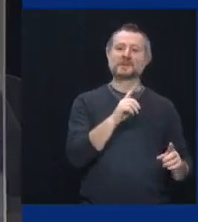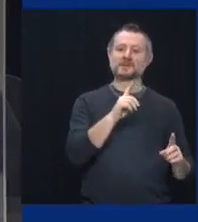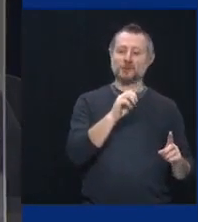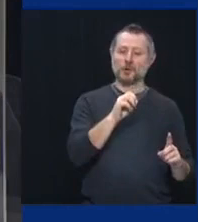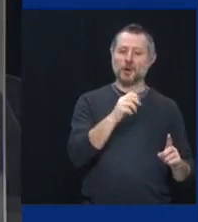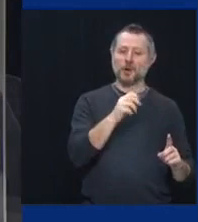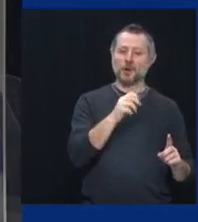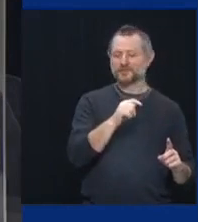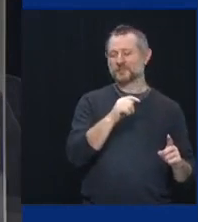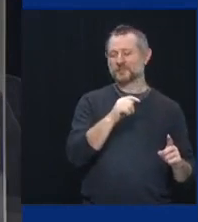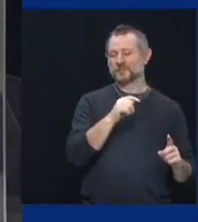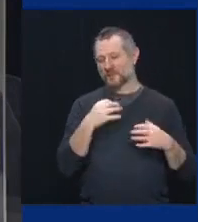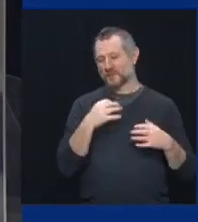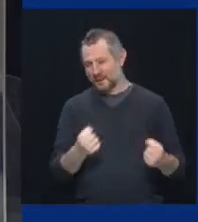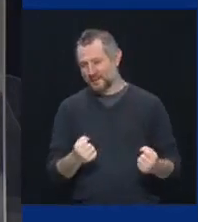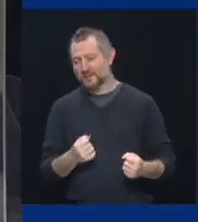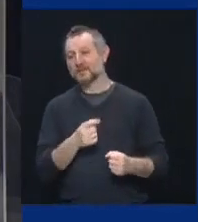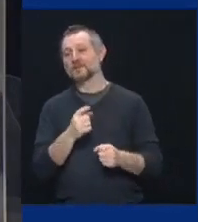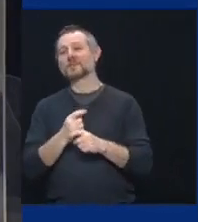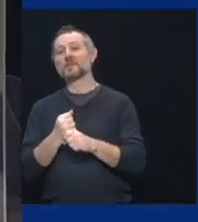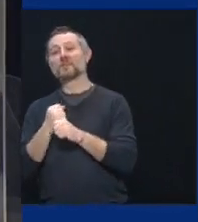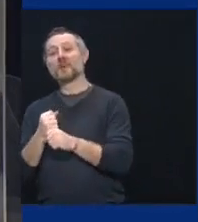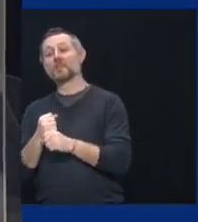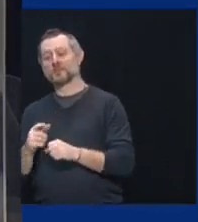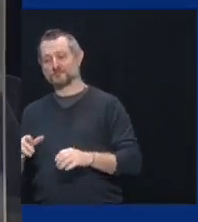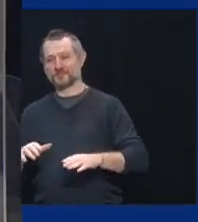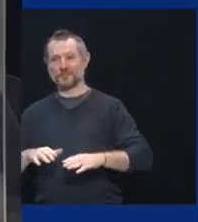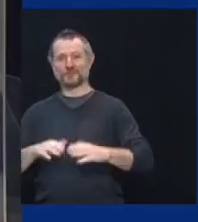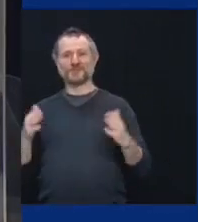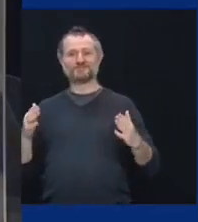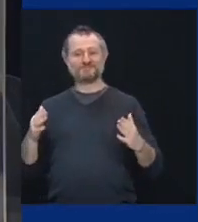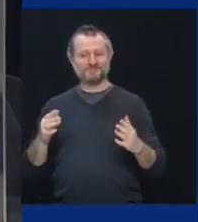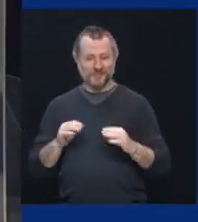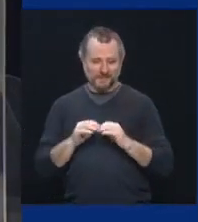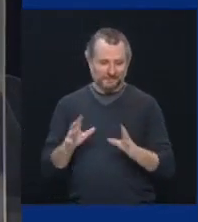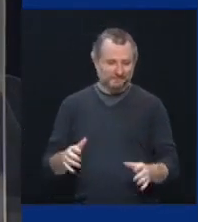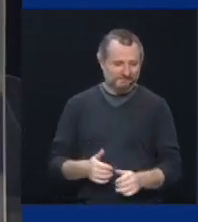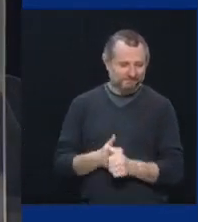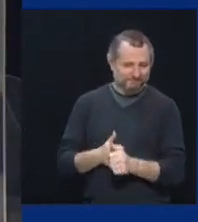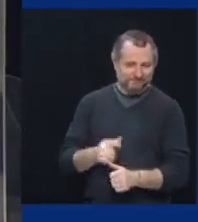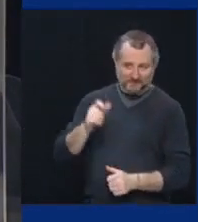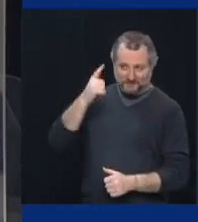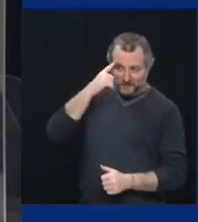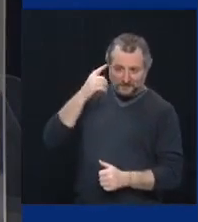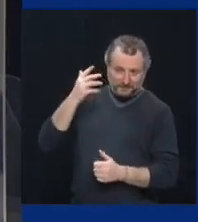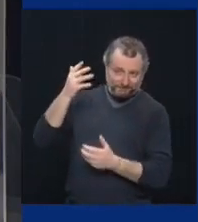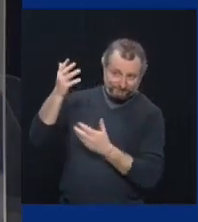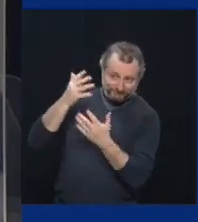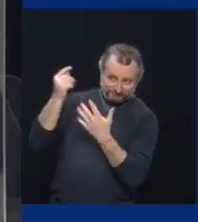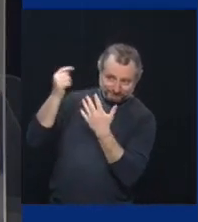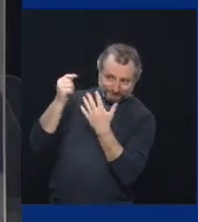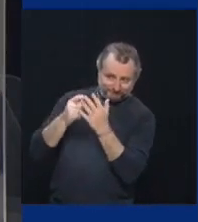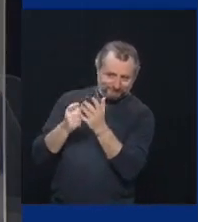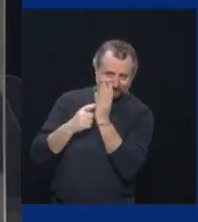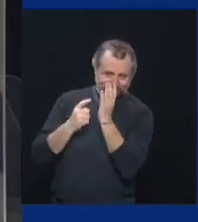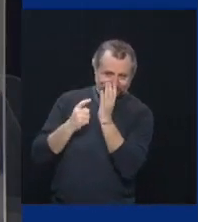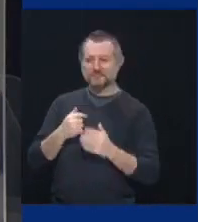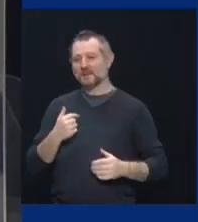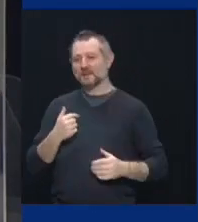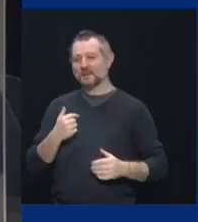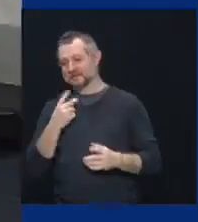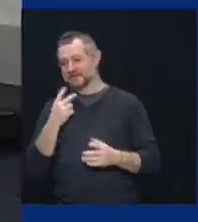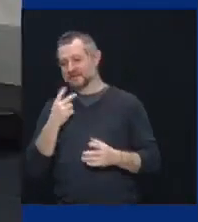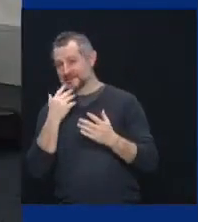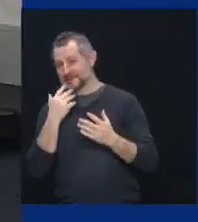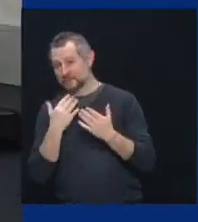to reopening the ballpark in accordance with all government, uh, prescribed mandates. Uh, and just want to thank you again and see you soon at Citi Field. I'll